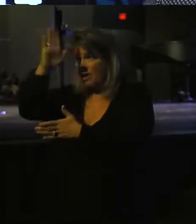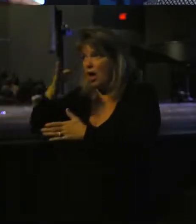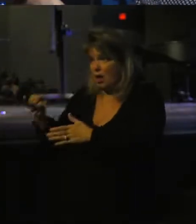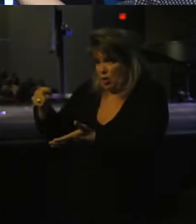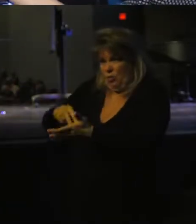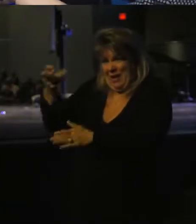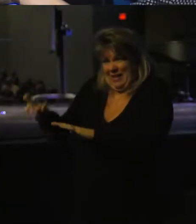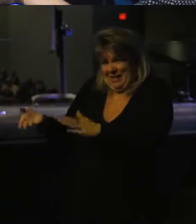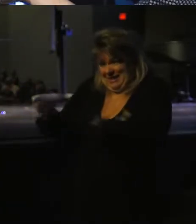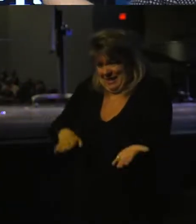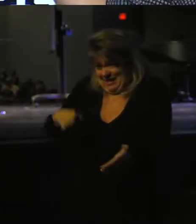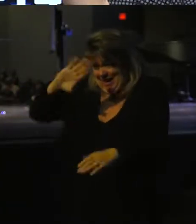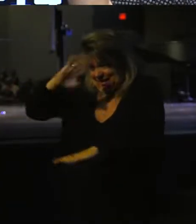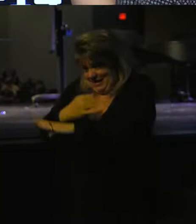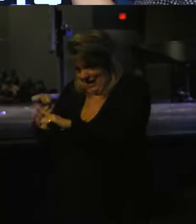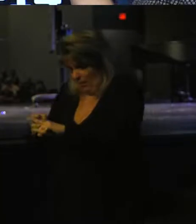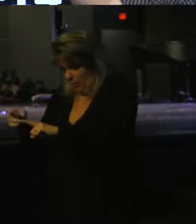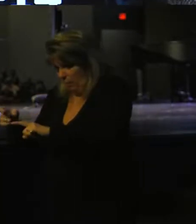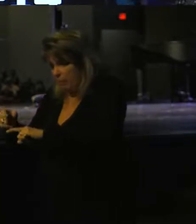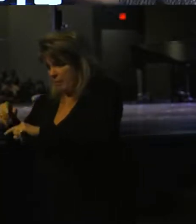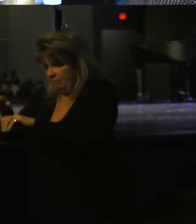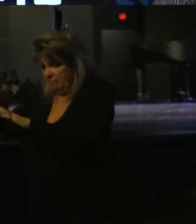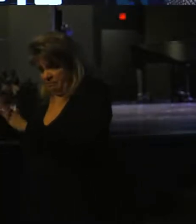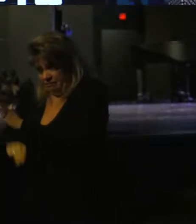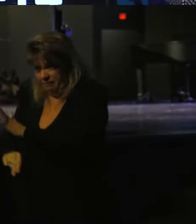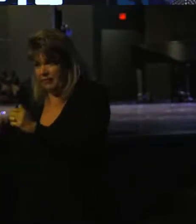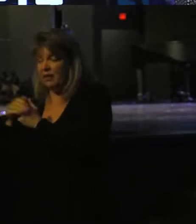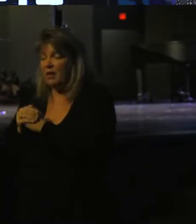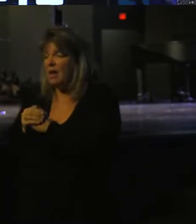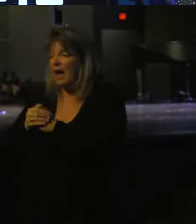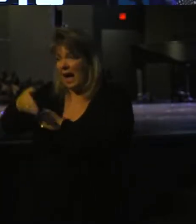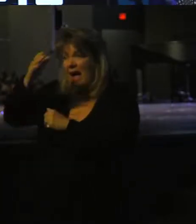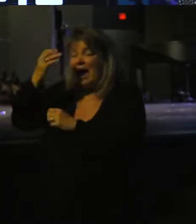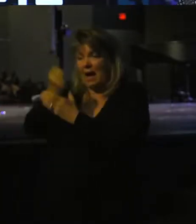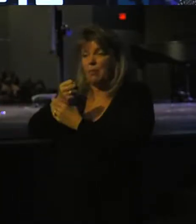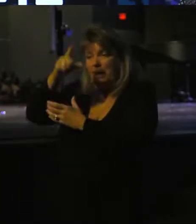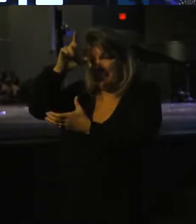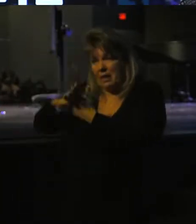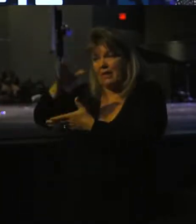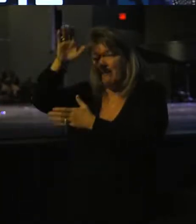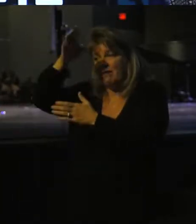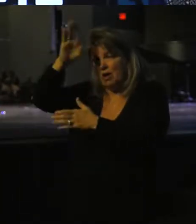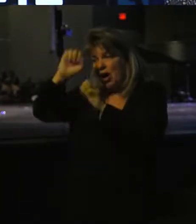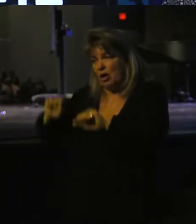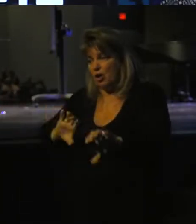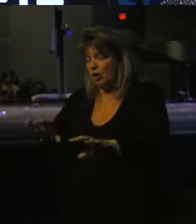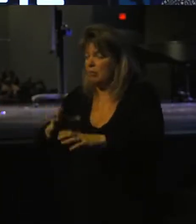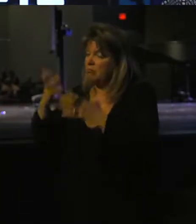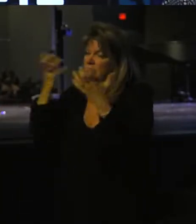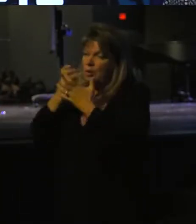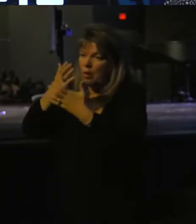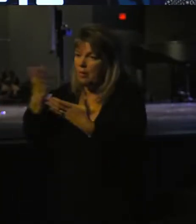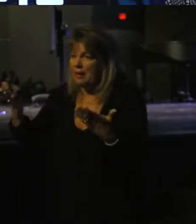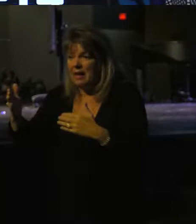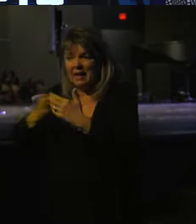God believed that Abraham could, I mean, Abraham believed that God could do incredible things, even though he ain't never seen it.